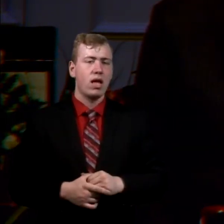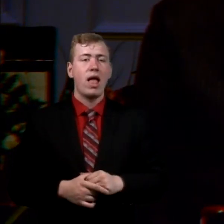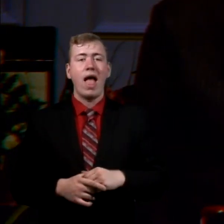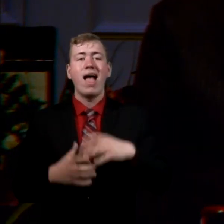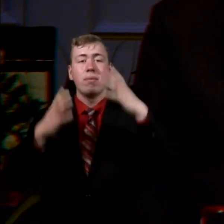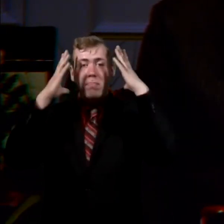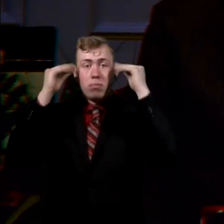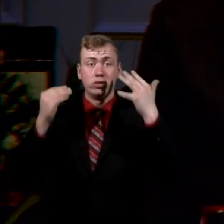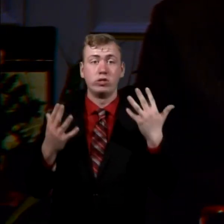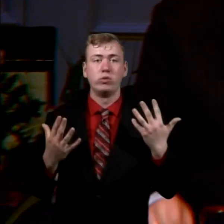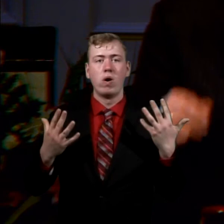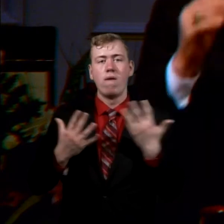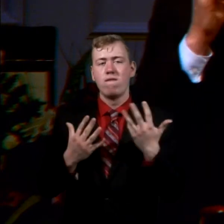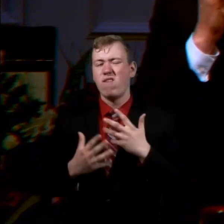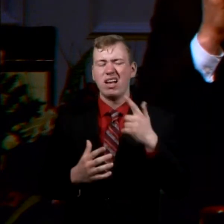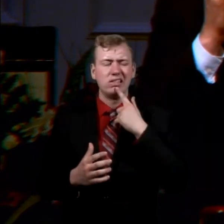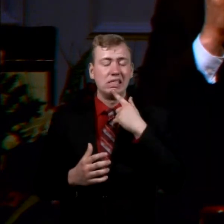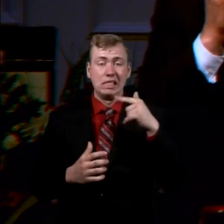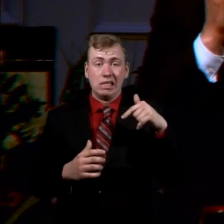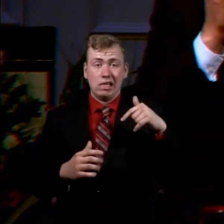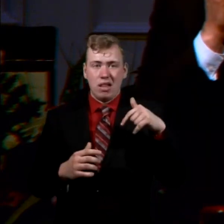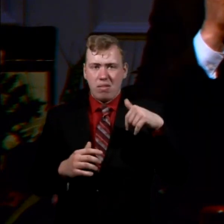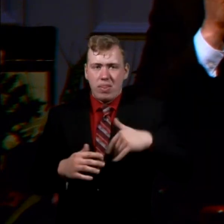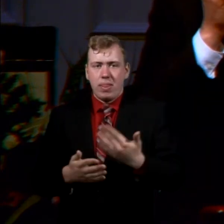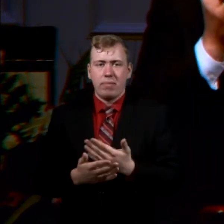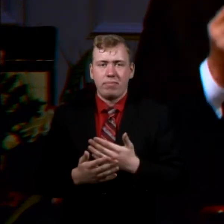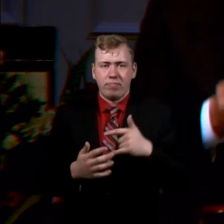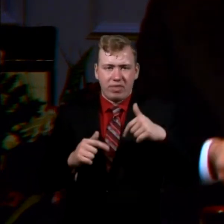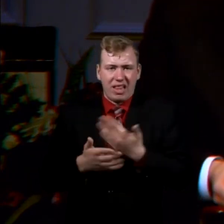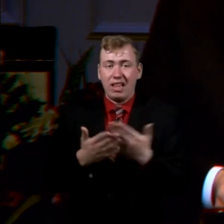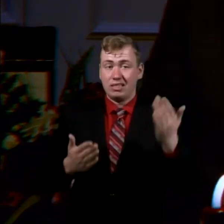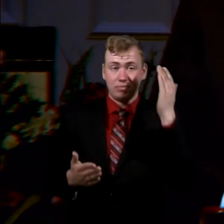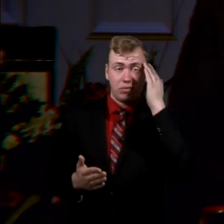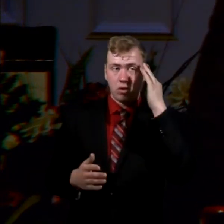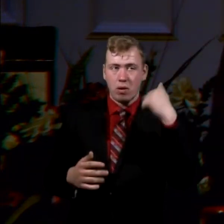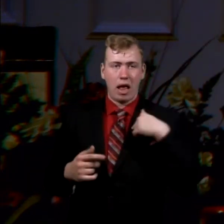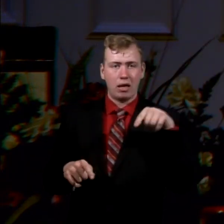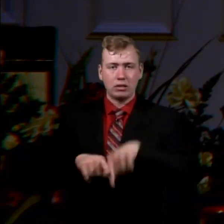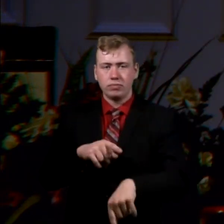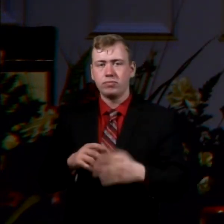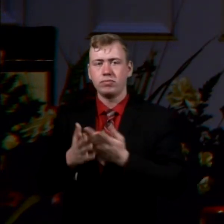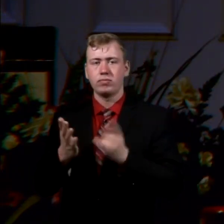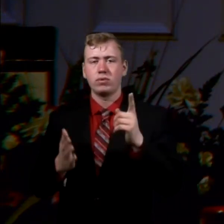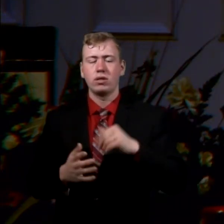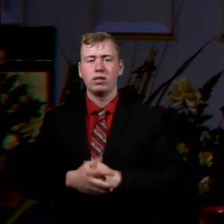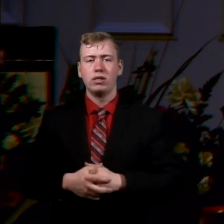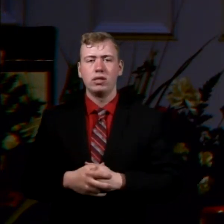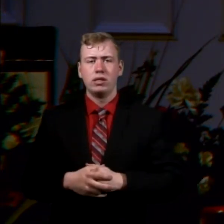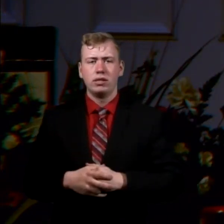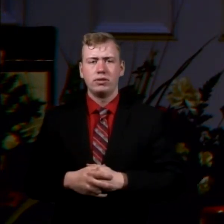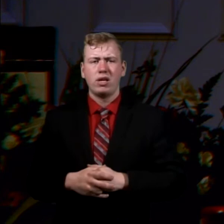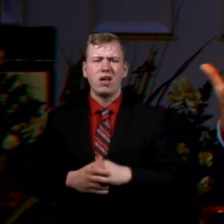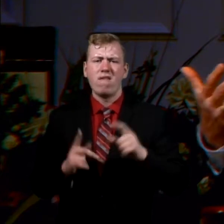feared and said, Surely this thing is known. Several things that we see here. First of all, he gives a public declaration.